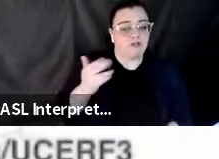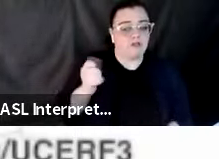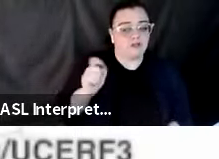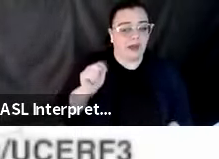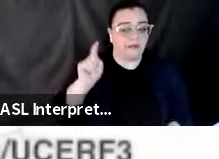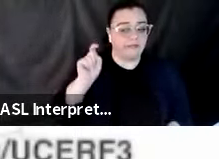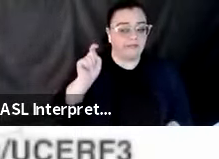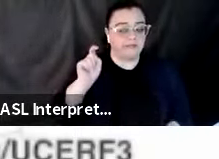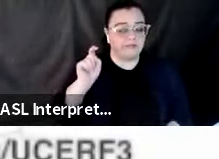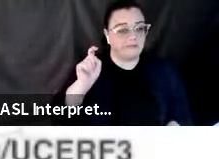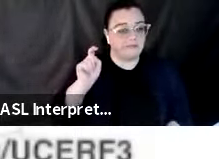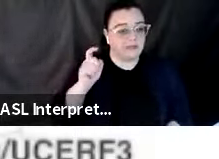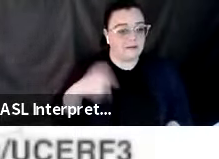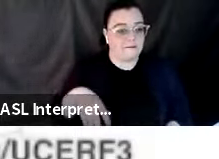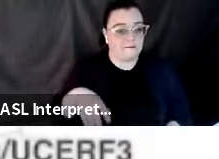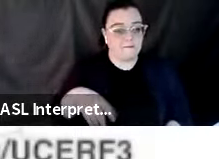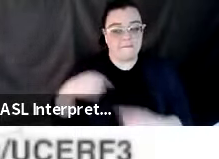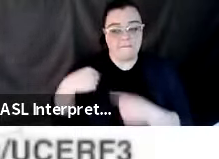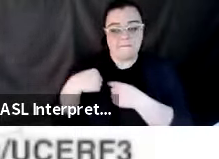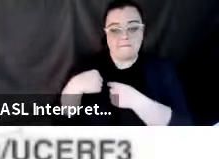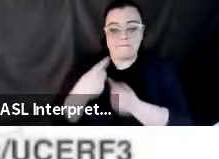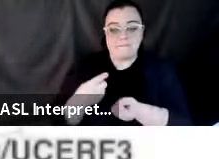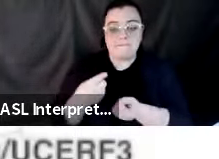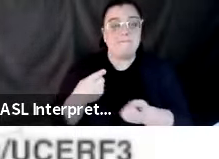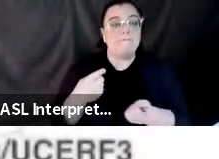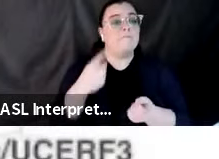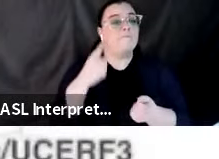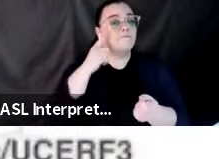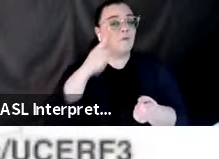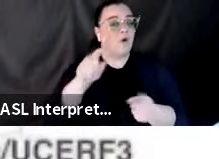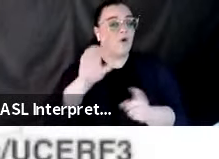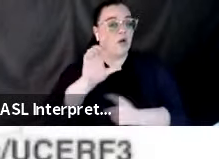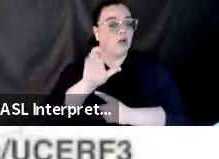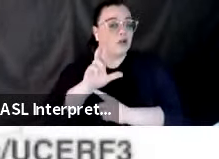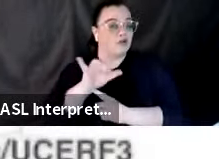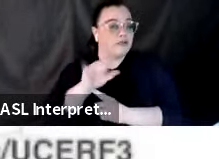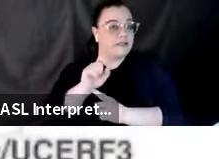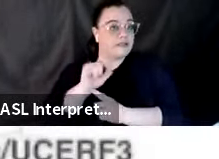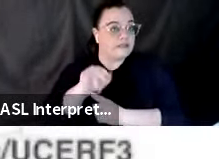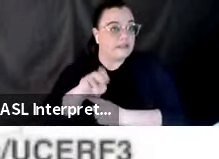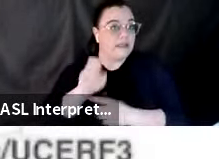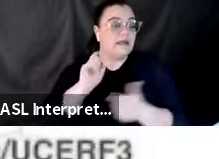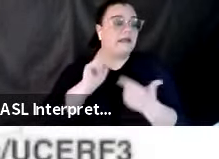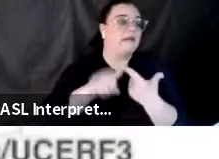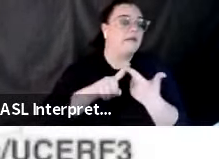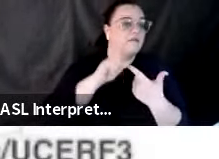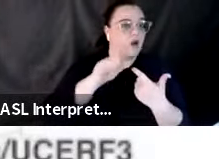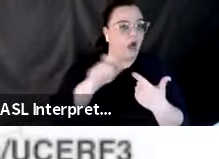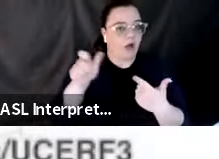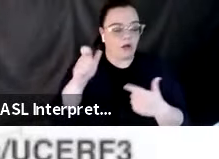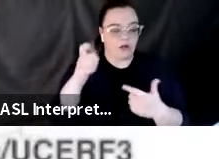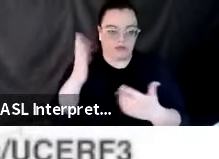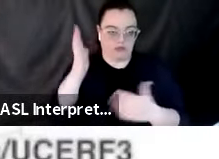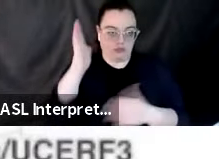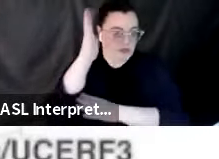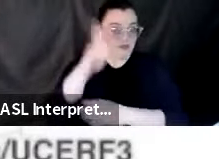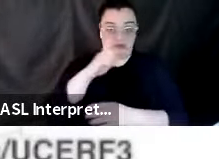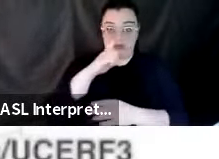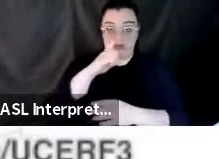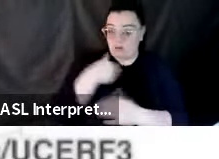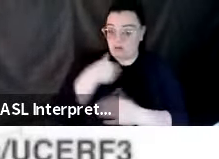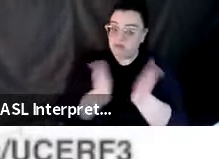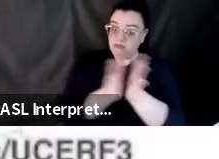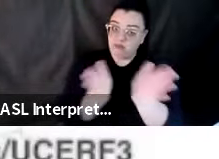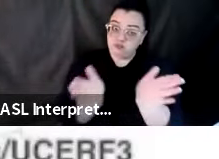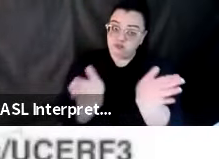of any of our presenters so far or for Christine? Um, and really we do encourage you to put questions in the